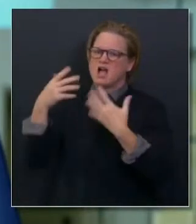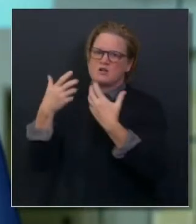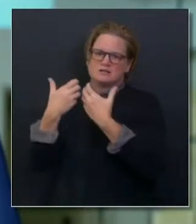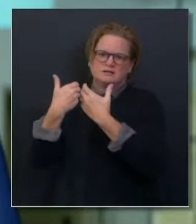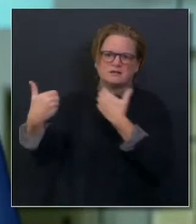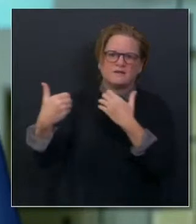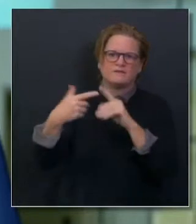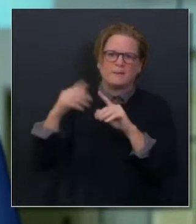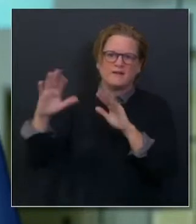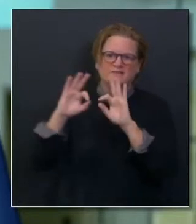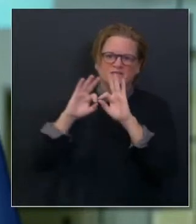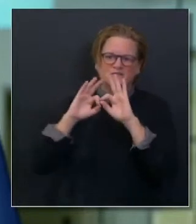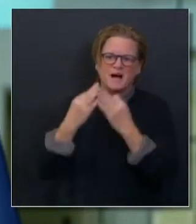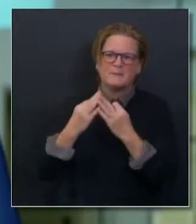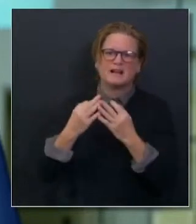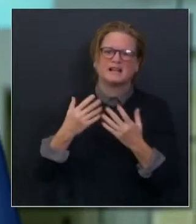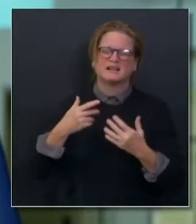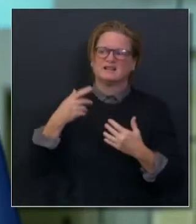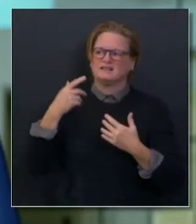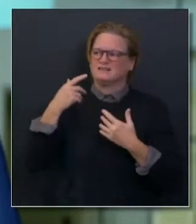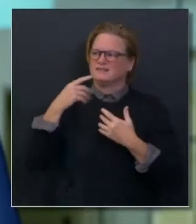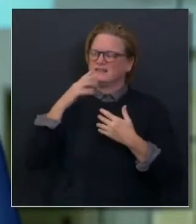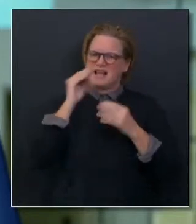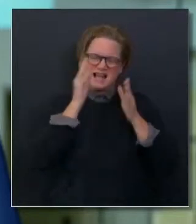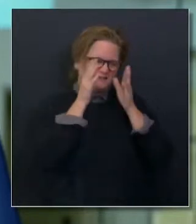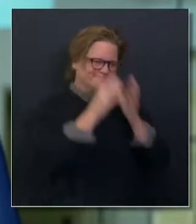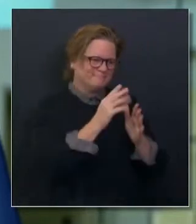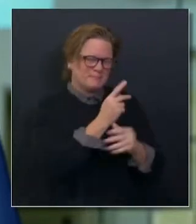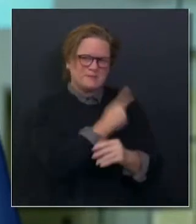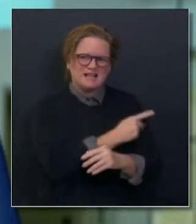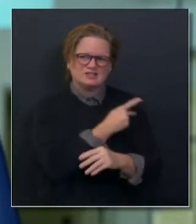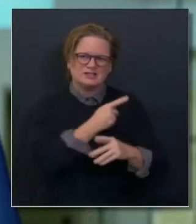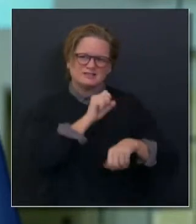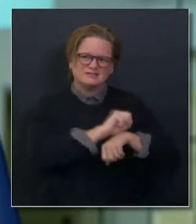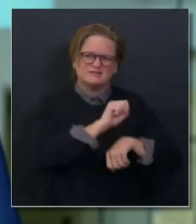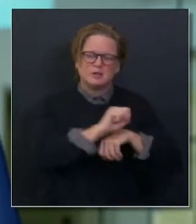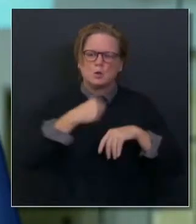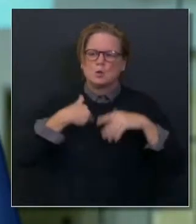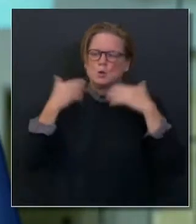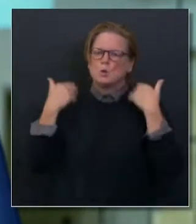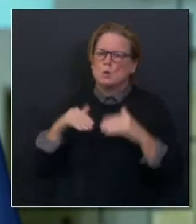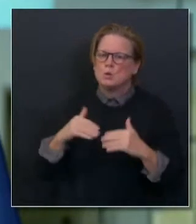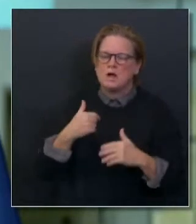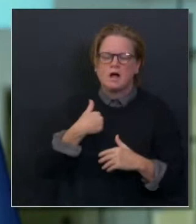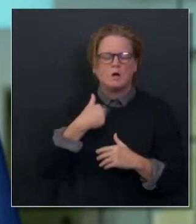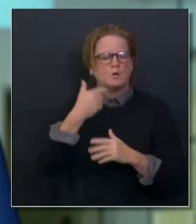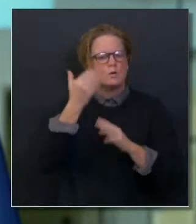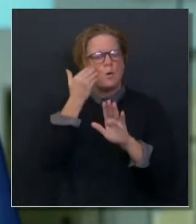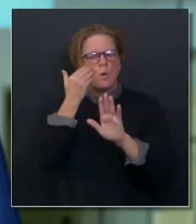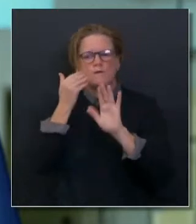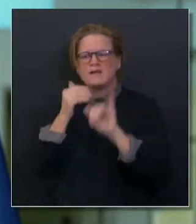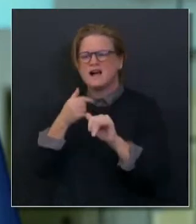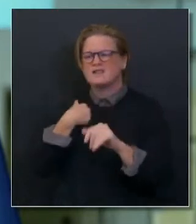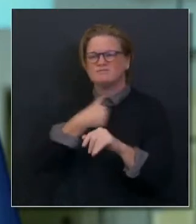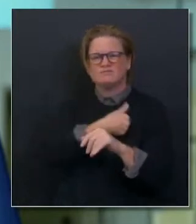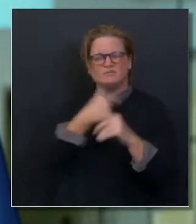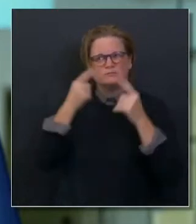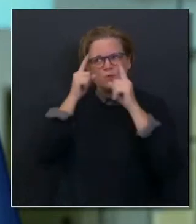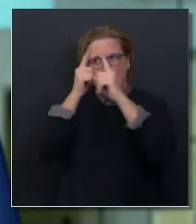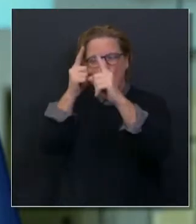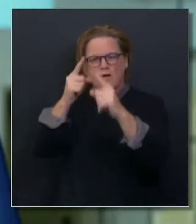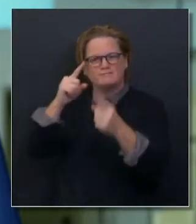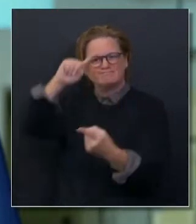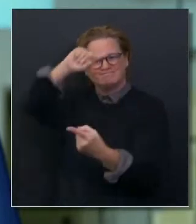actions is to do the things that we know can reduce transmission. It doesn't happen overnight just because a community